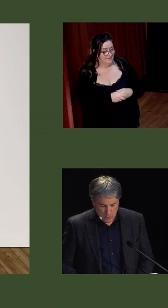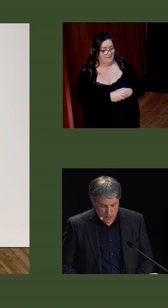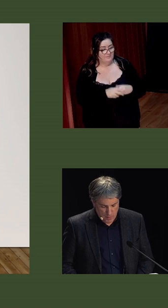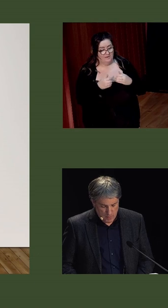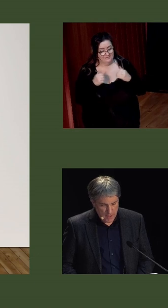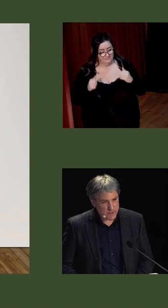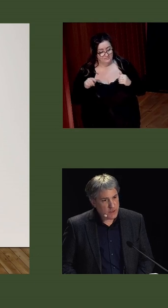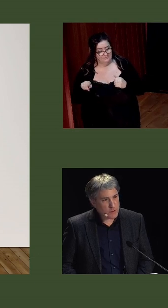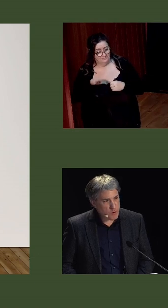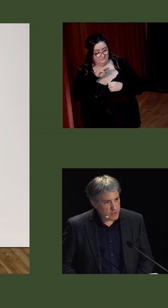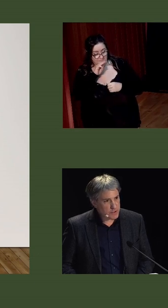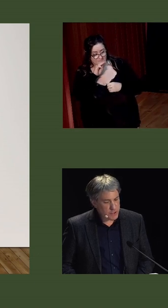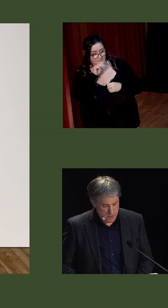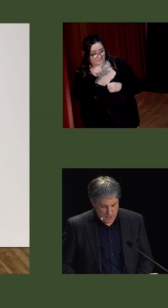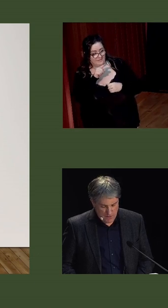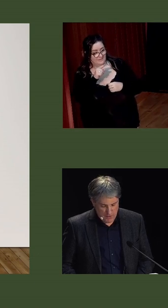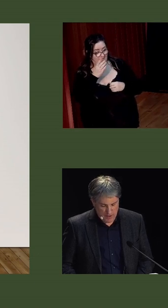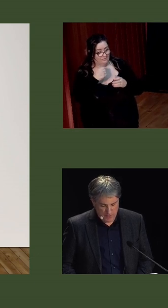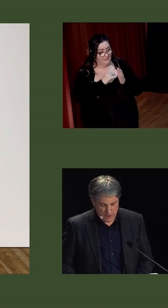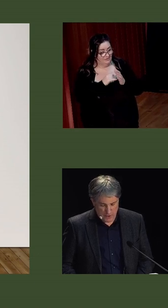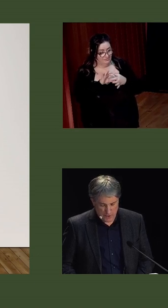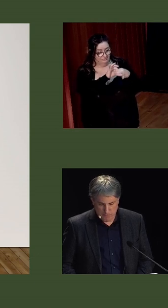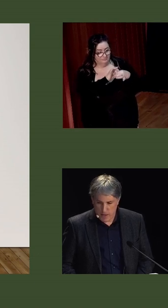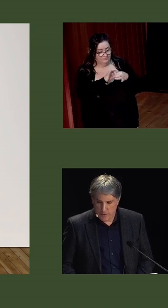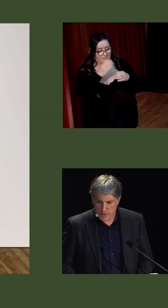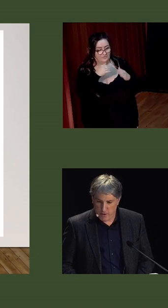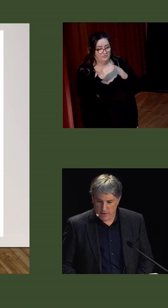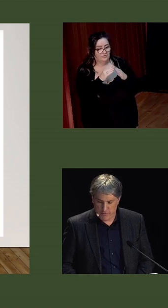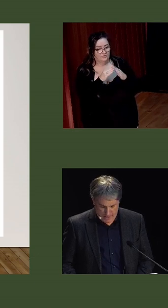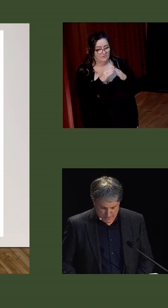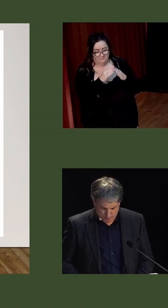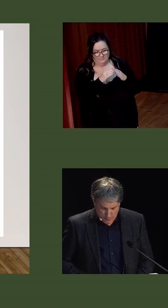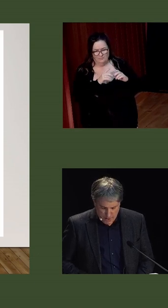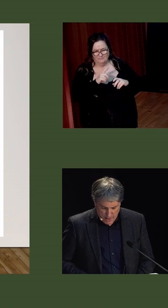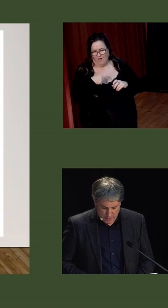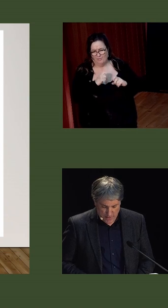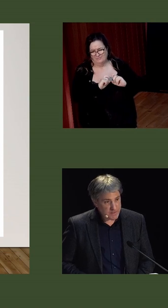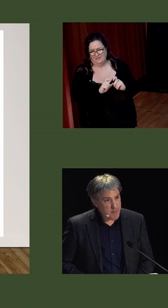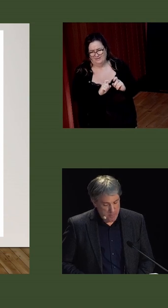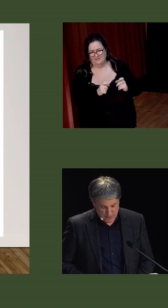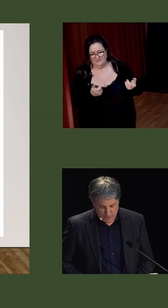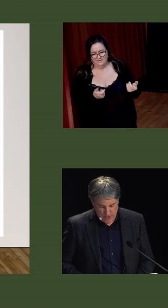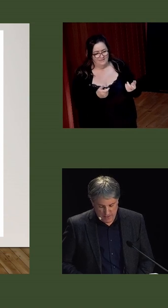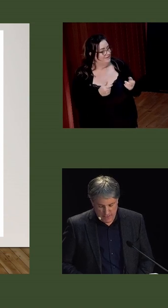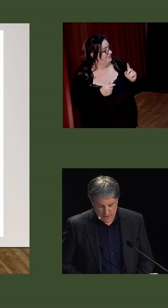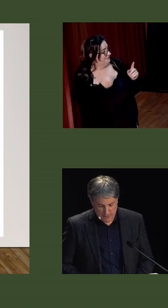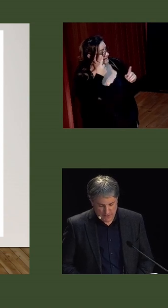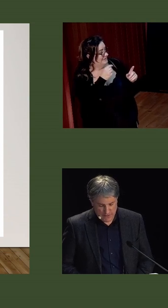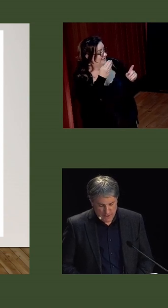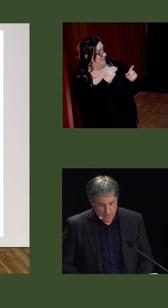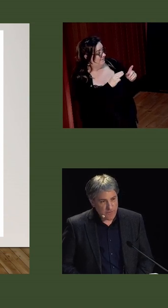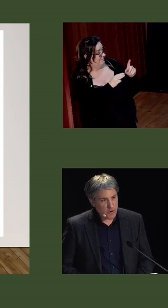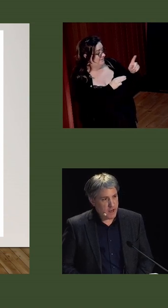partition would compromise the religious unity of the Catholic Church. Despite the fact that, as the map on screen